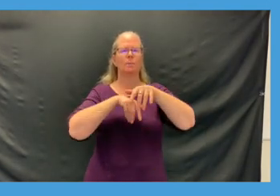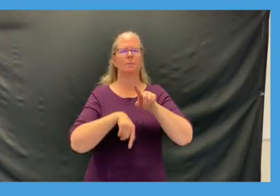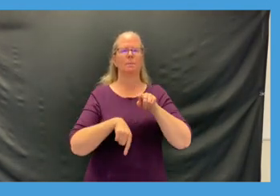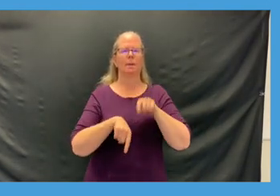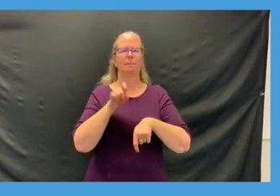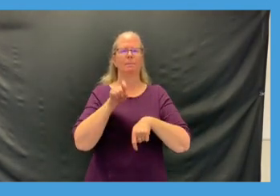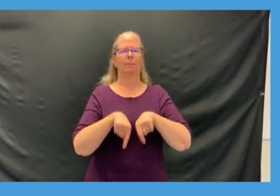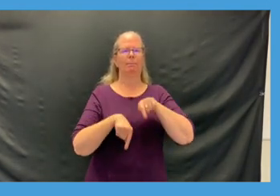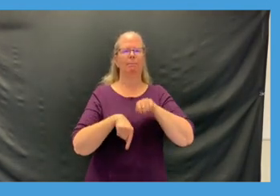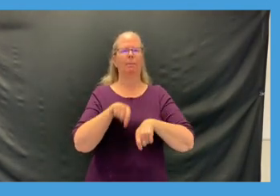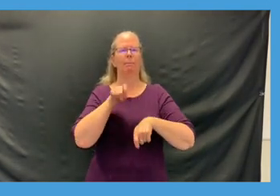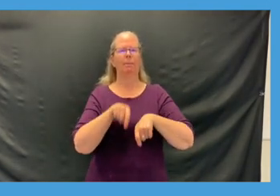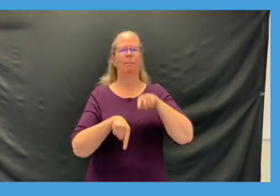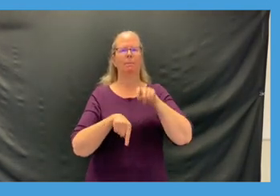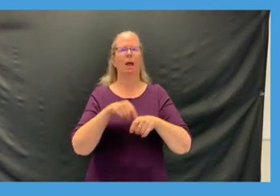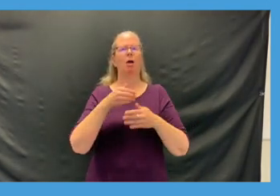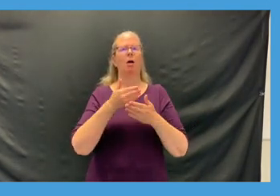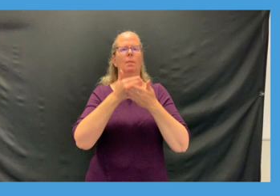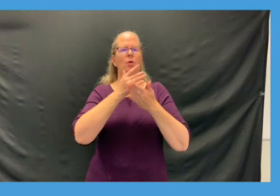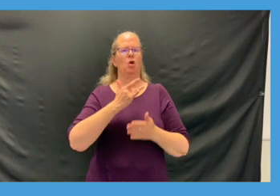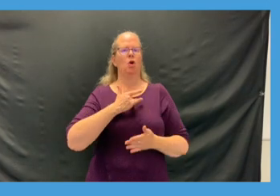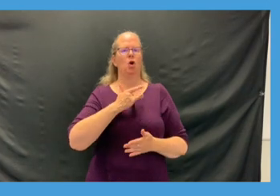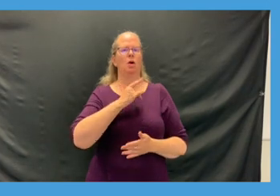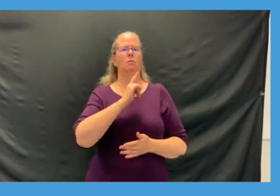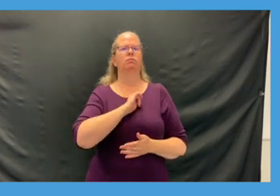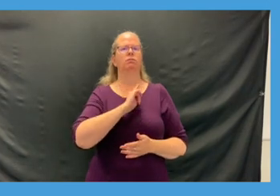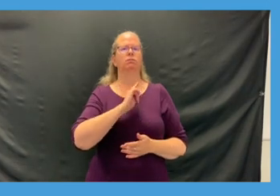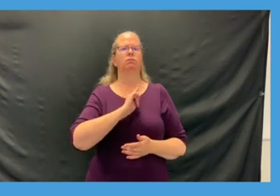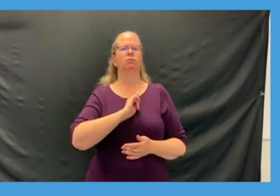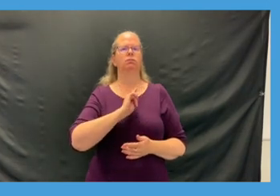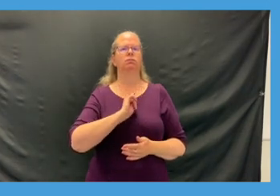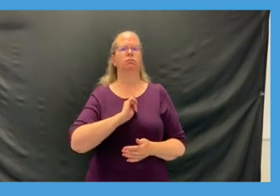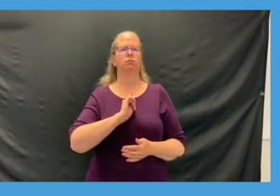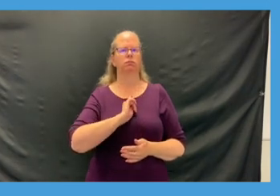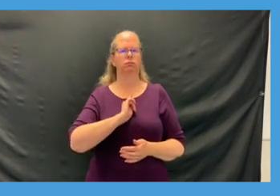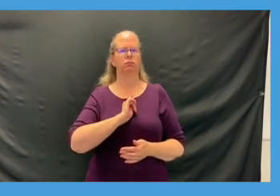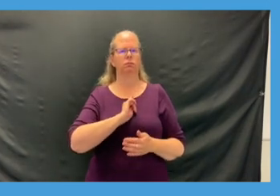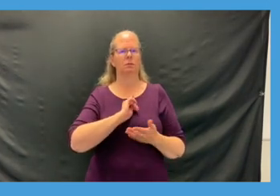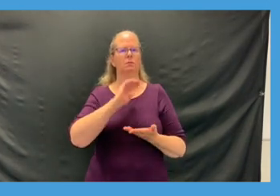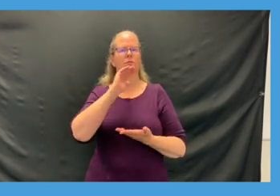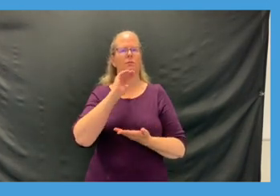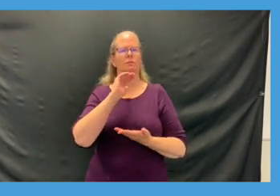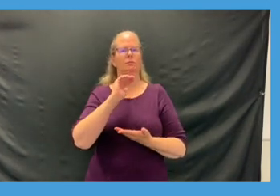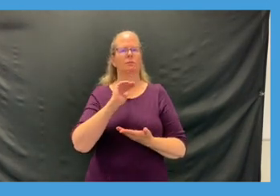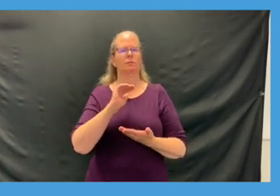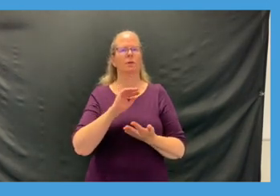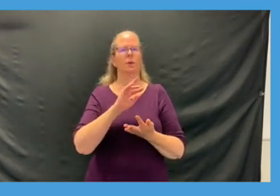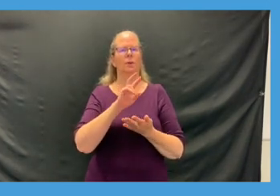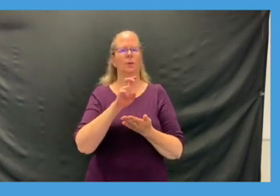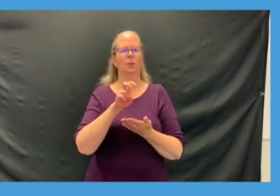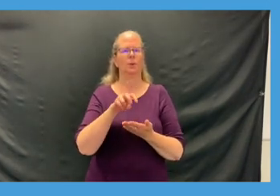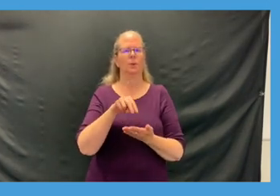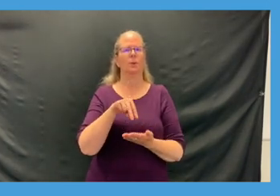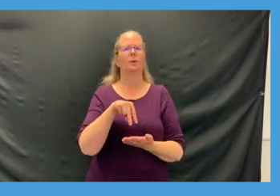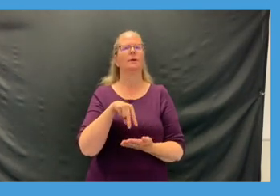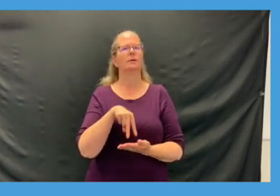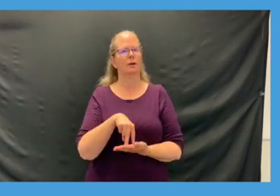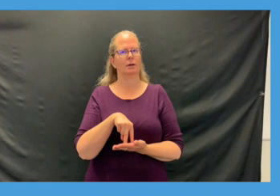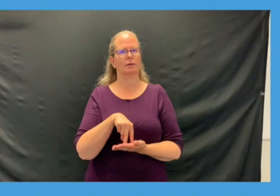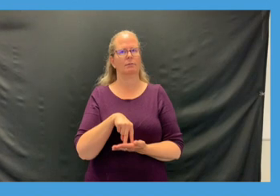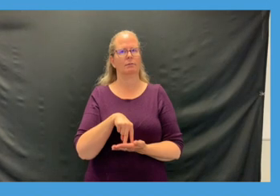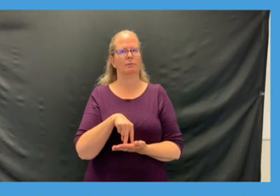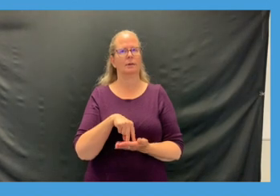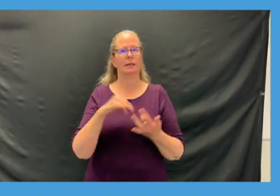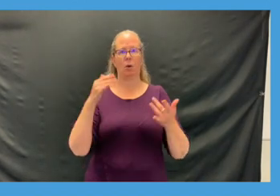rate down and get a little bit slower and then once you're feeling pretty good we're just gonna stop and we're gonna